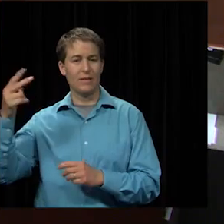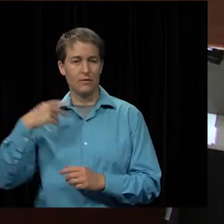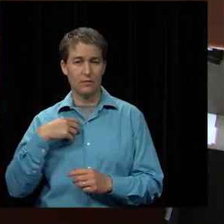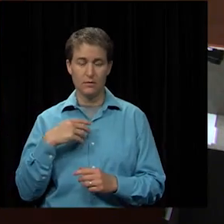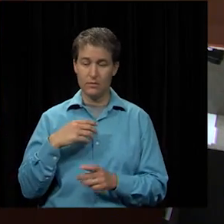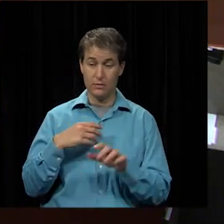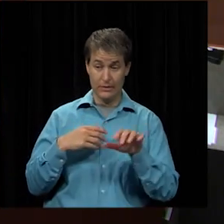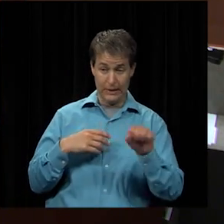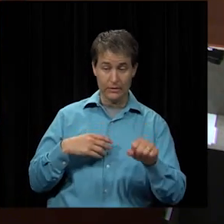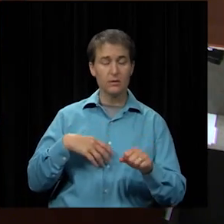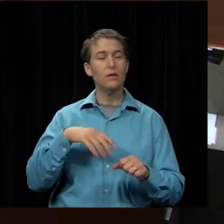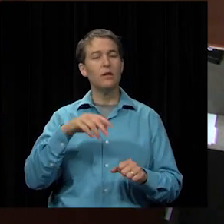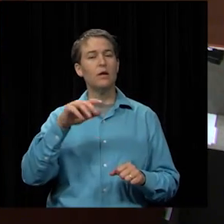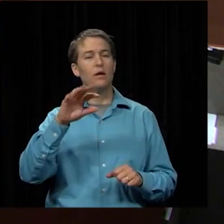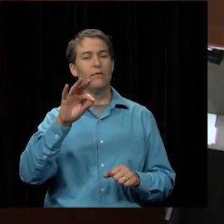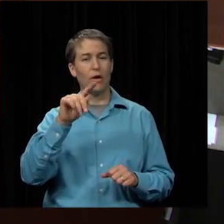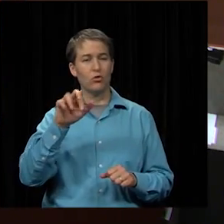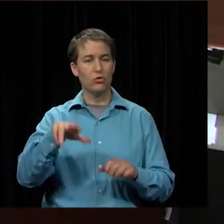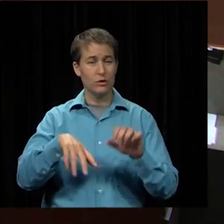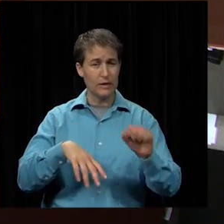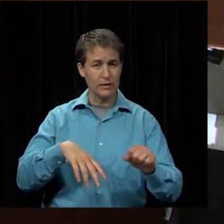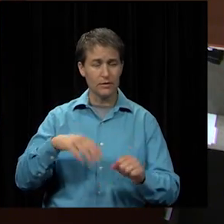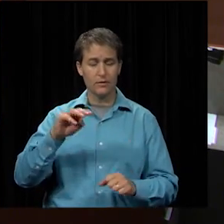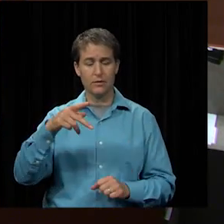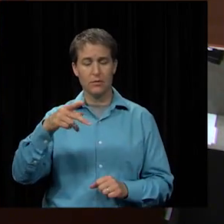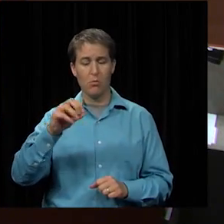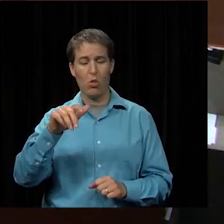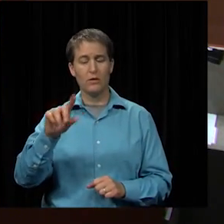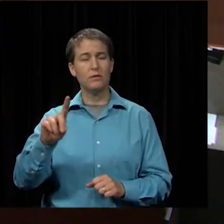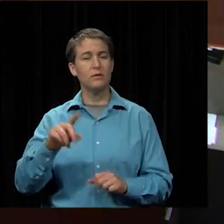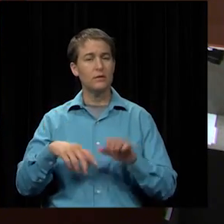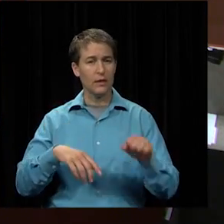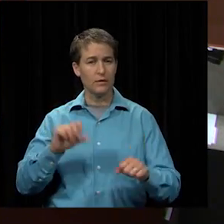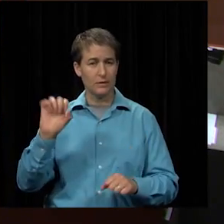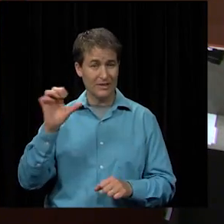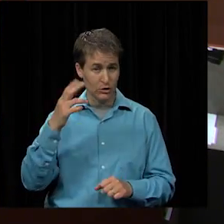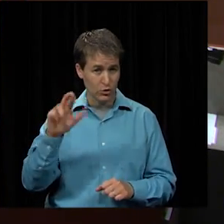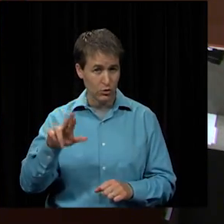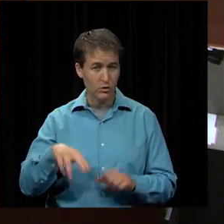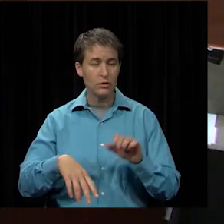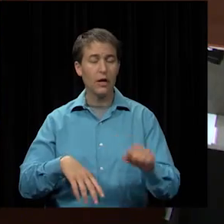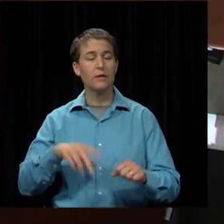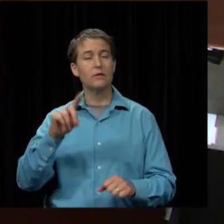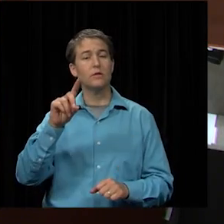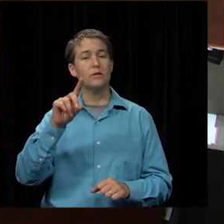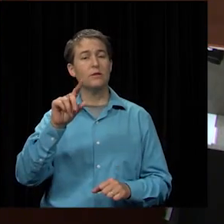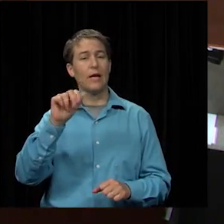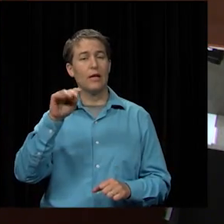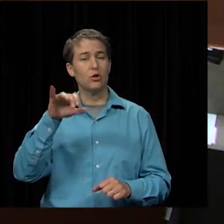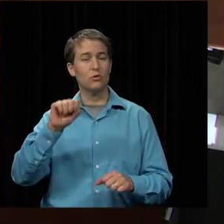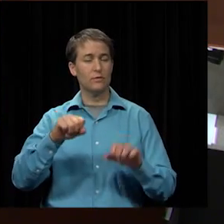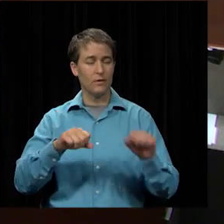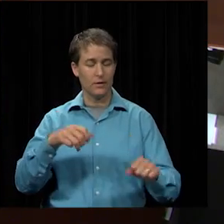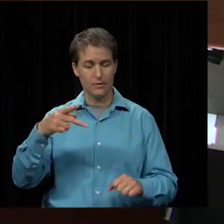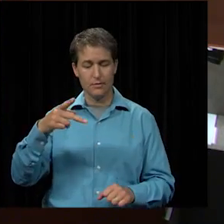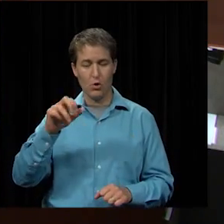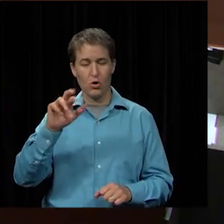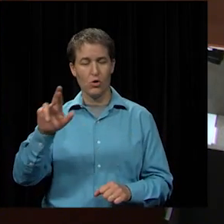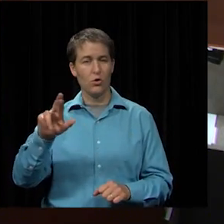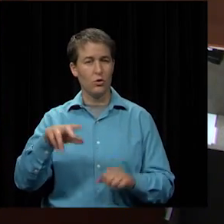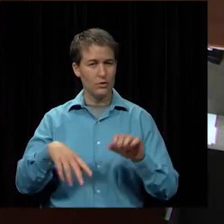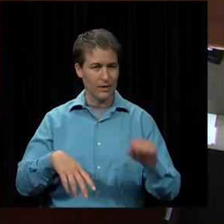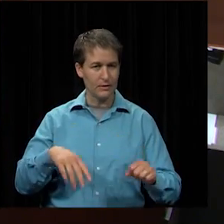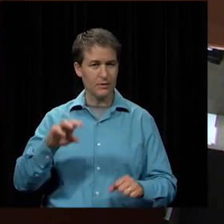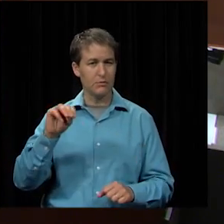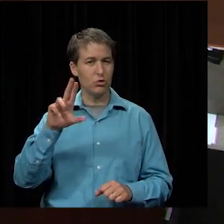martin yes mrs felter yes mr poland yes mr sheer yes dr daniels yes mr parker yes mr mccune yes